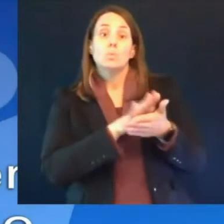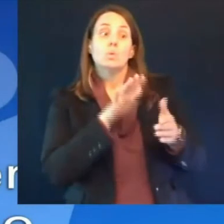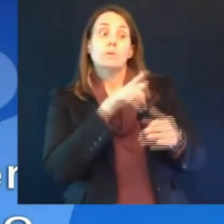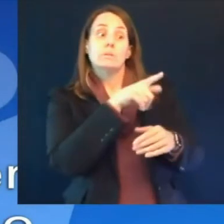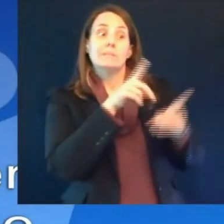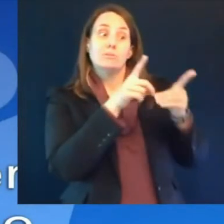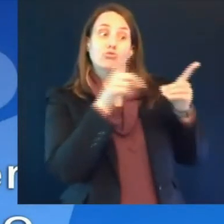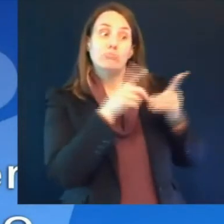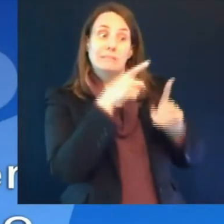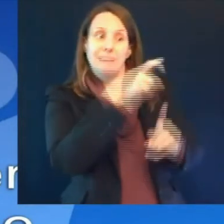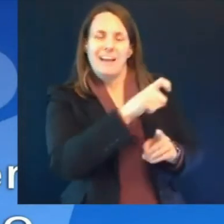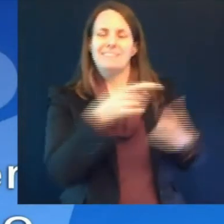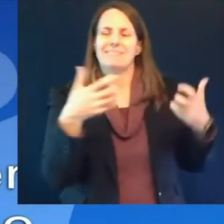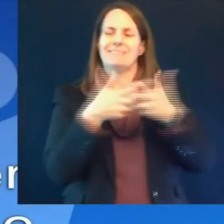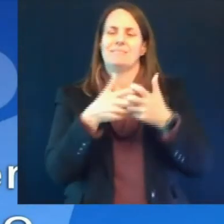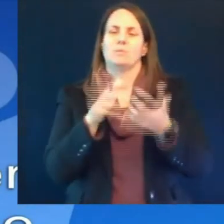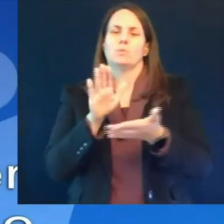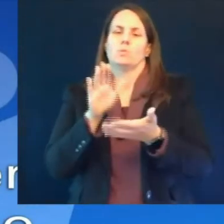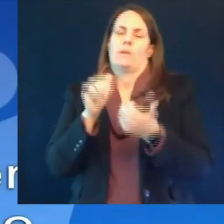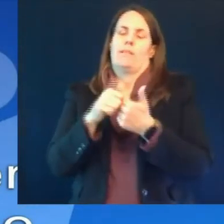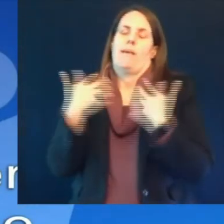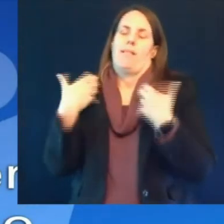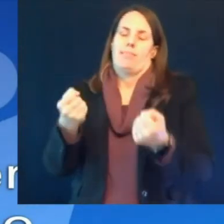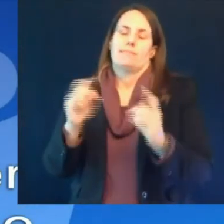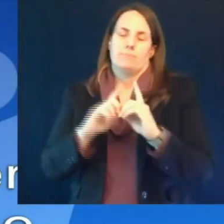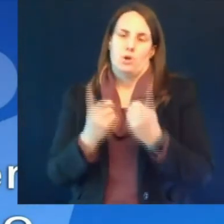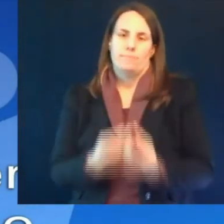lockwood from racine county i denise